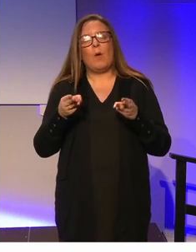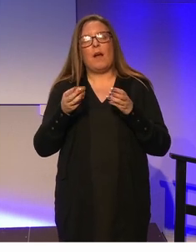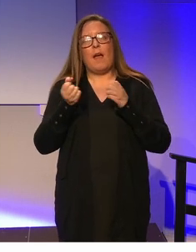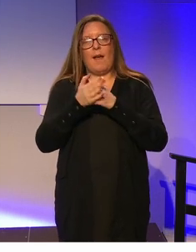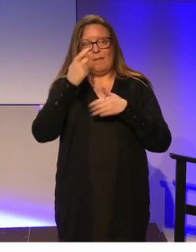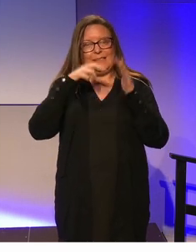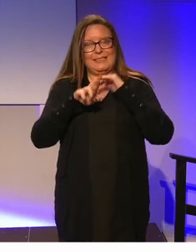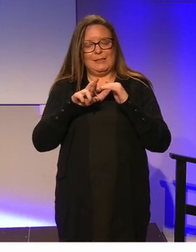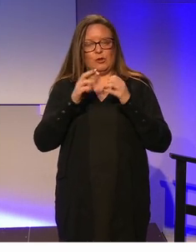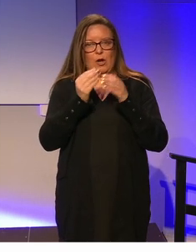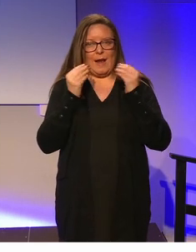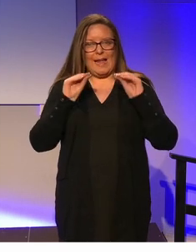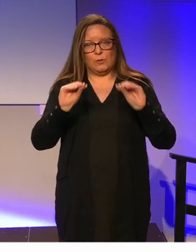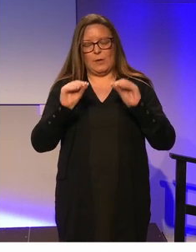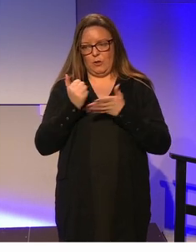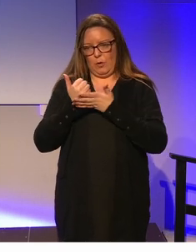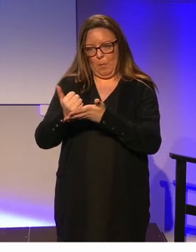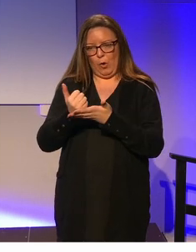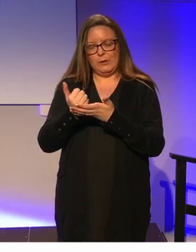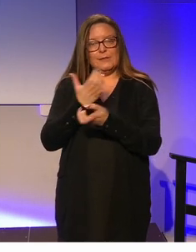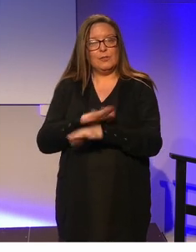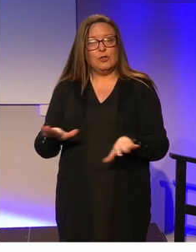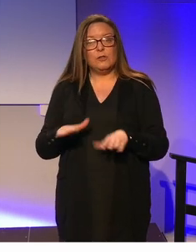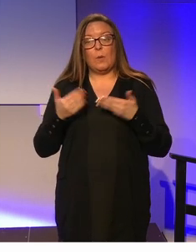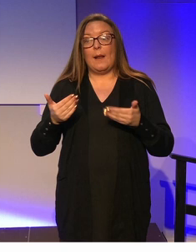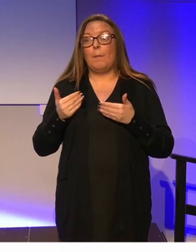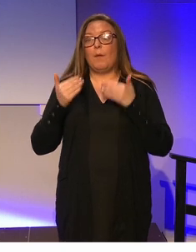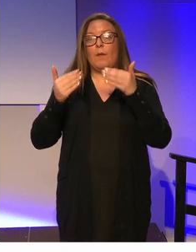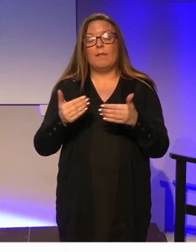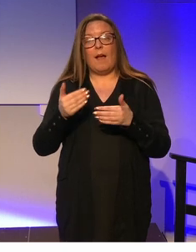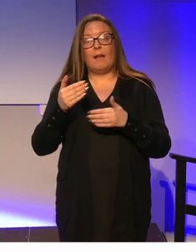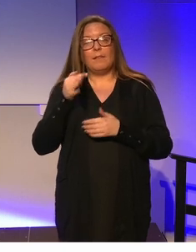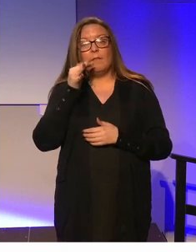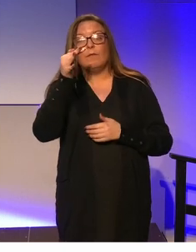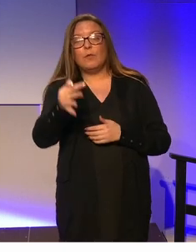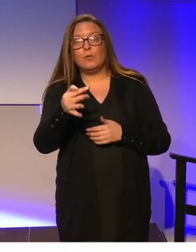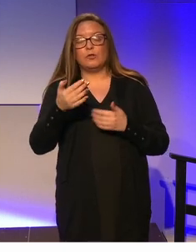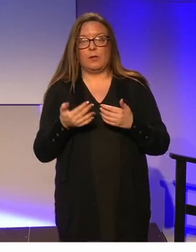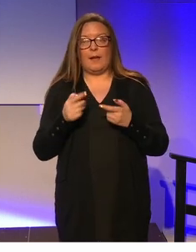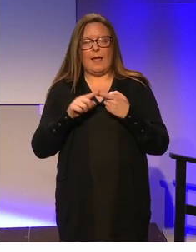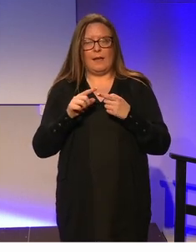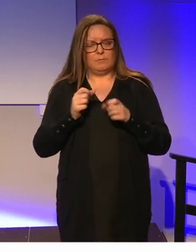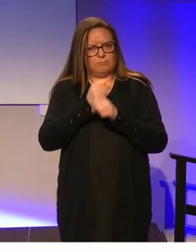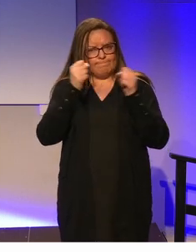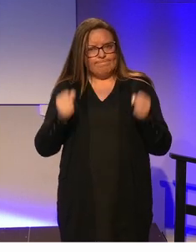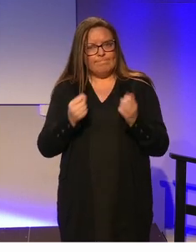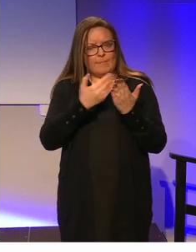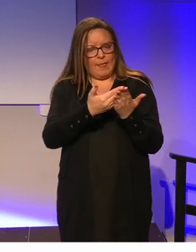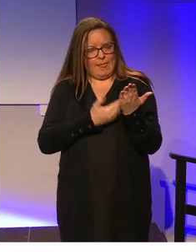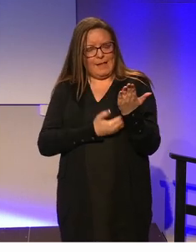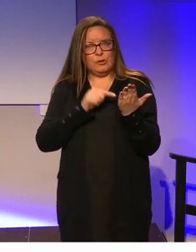supporting children. So just moving on to looking to the future and this robust legislative base